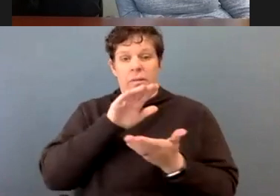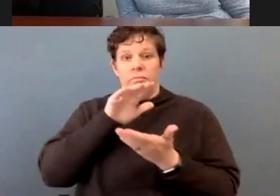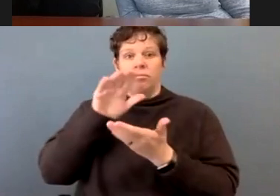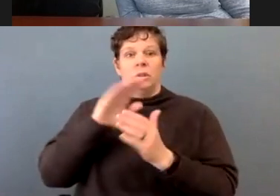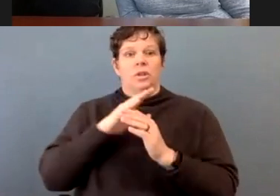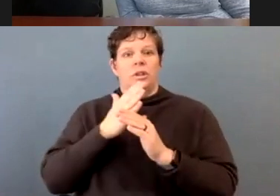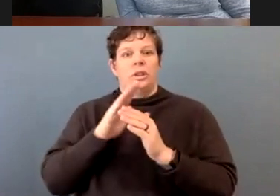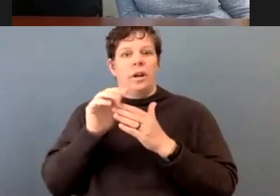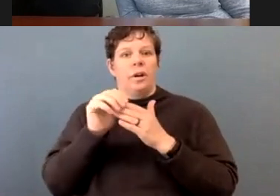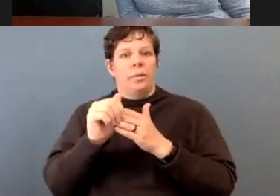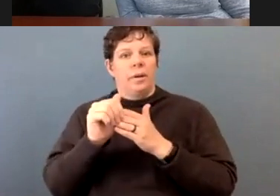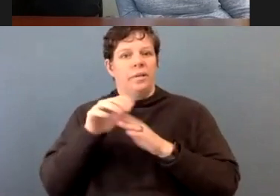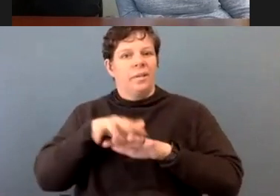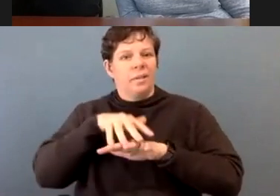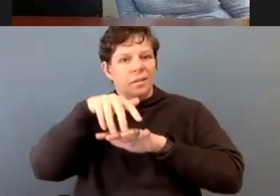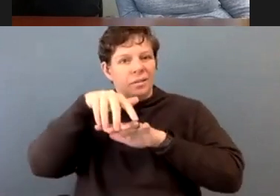to our communities.